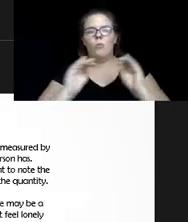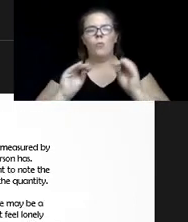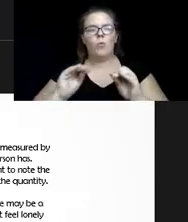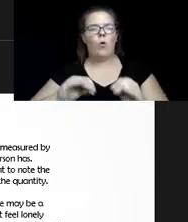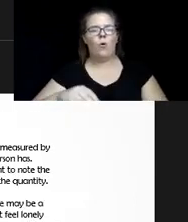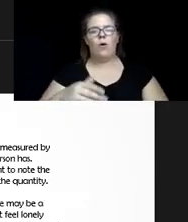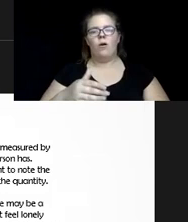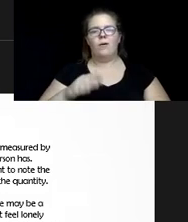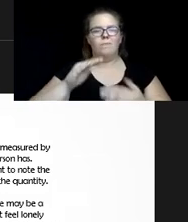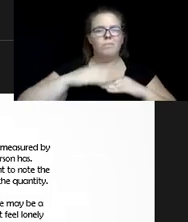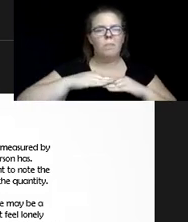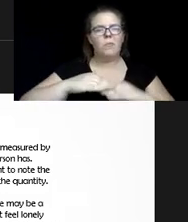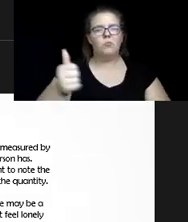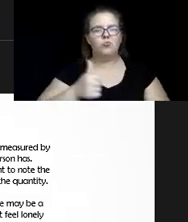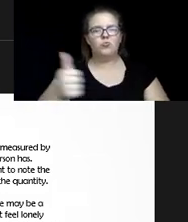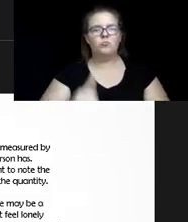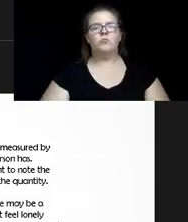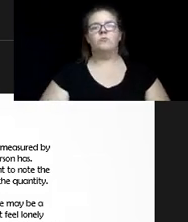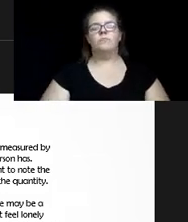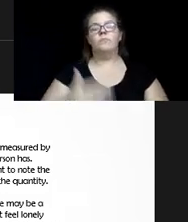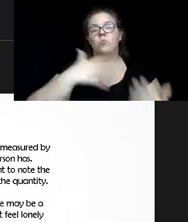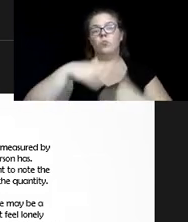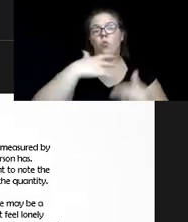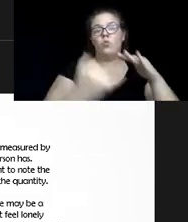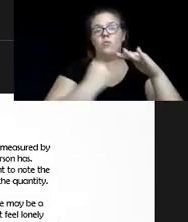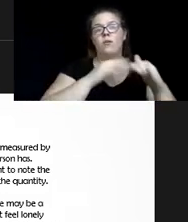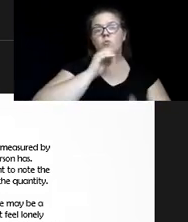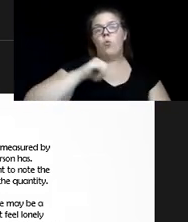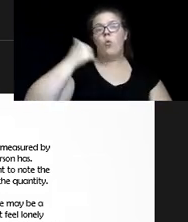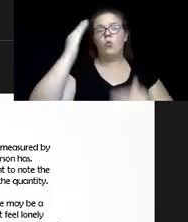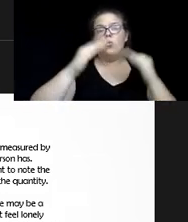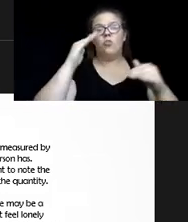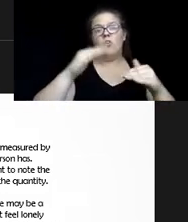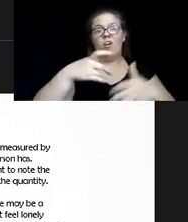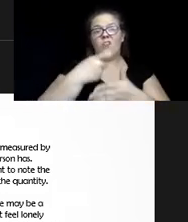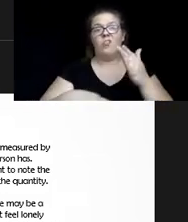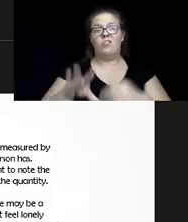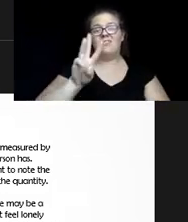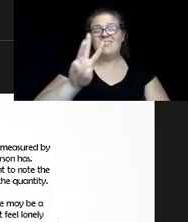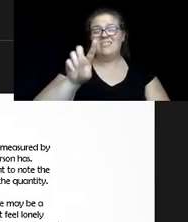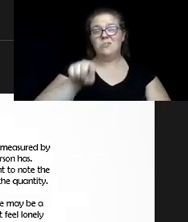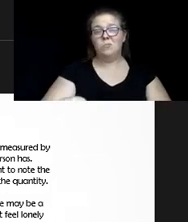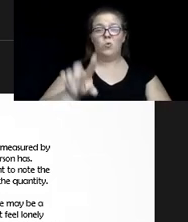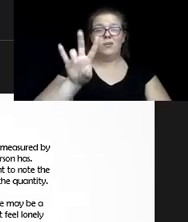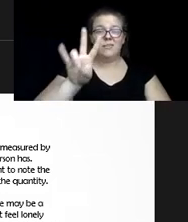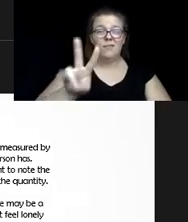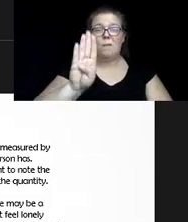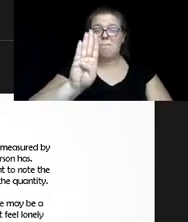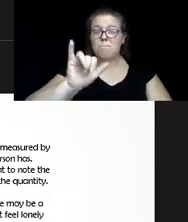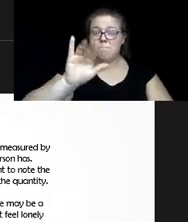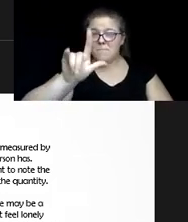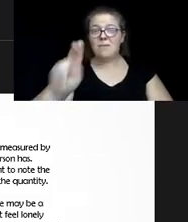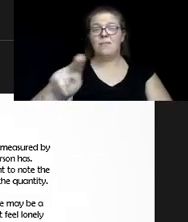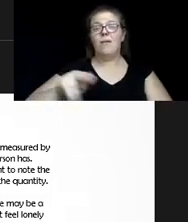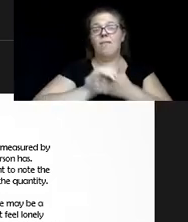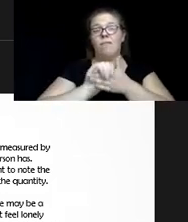Socially isolated adults cost the U.S. health care system an additional $6.7 billion in health-related spending, according to a